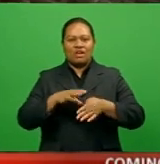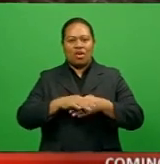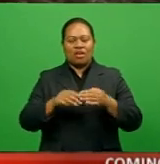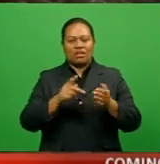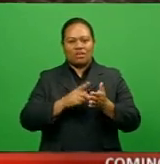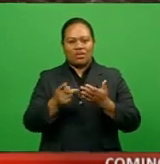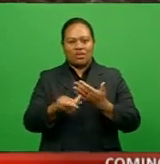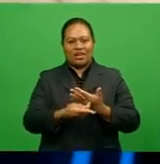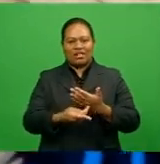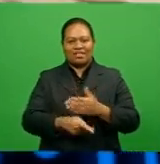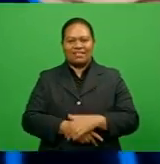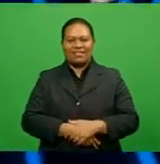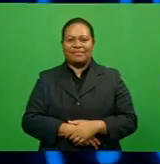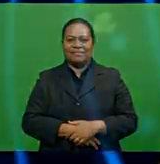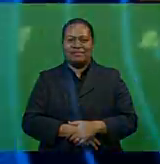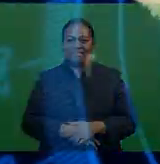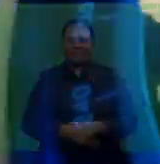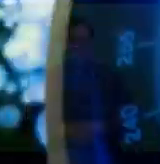with us.